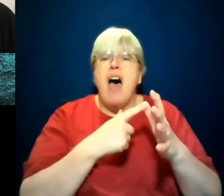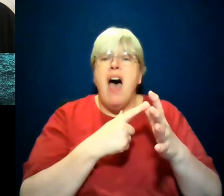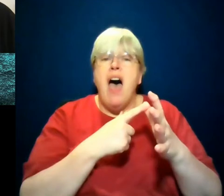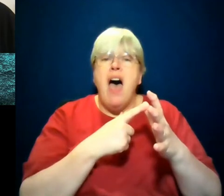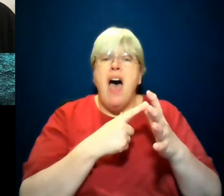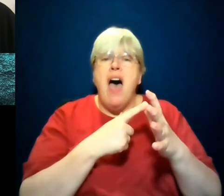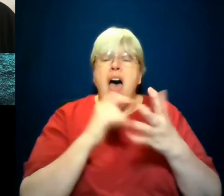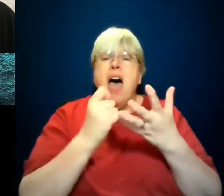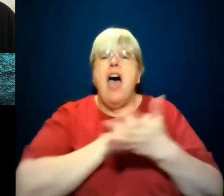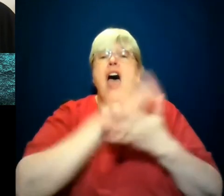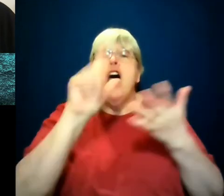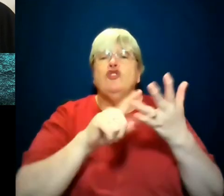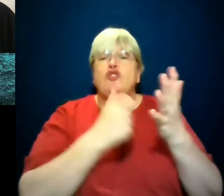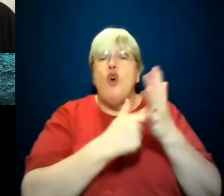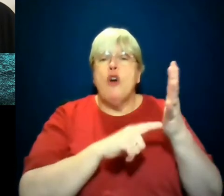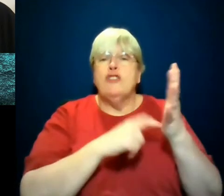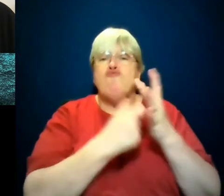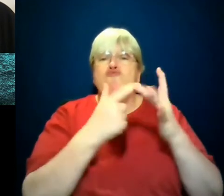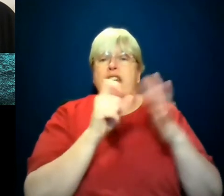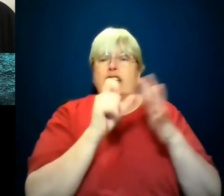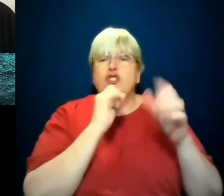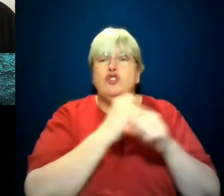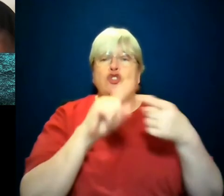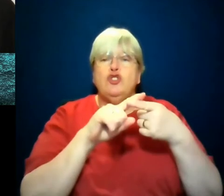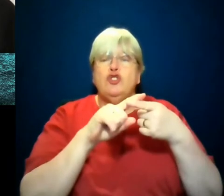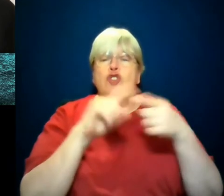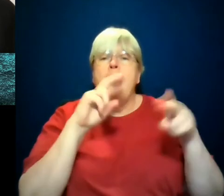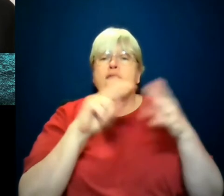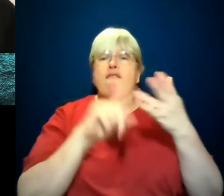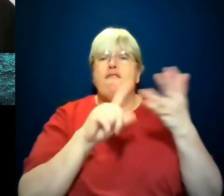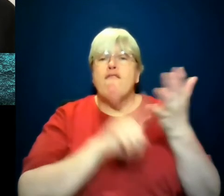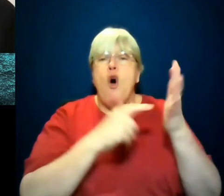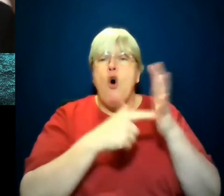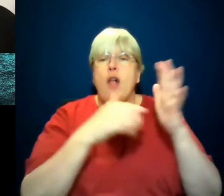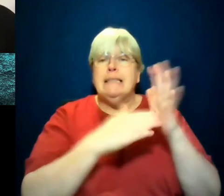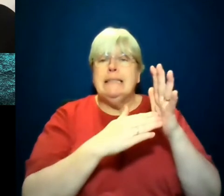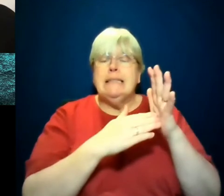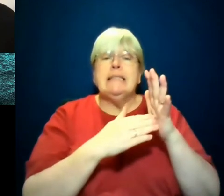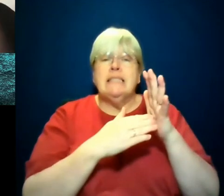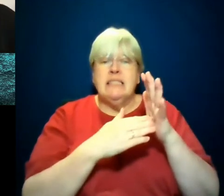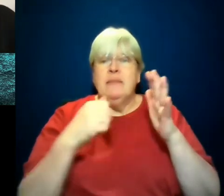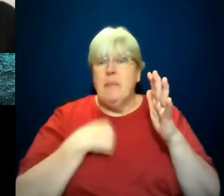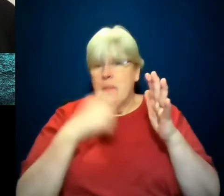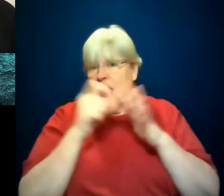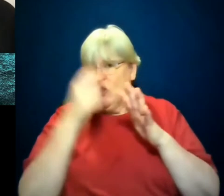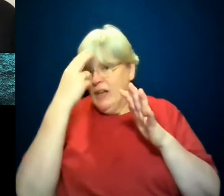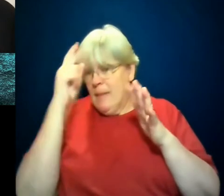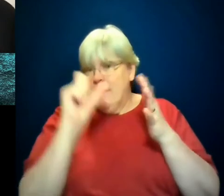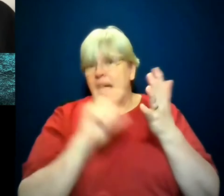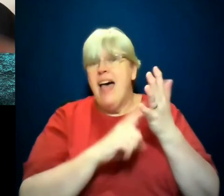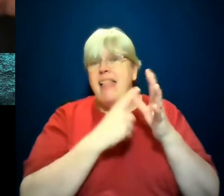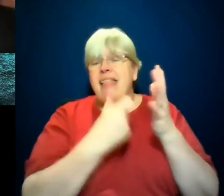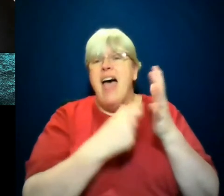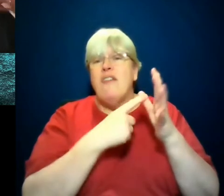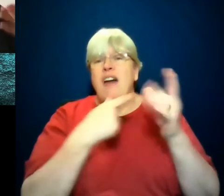Shortridge-Fultz and our daughter's name is Clara. And we chose that because this woman couldn't get any clients as a, as a woman.